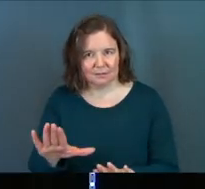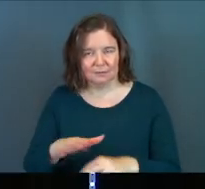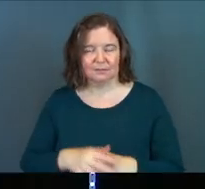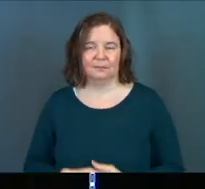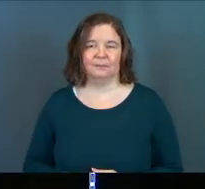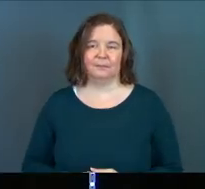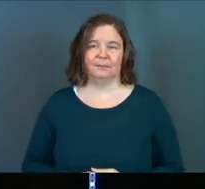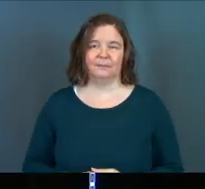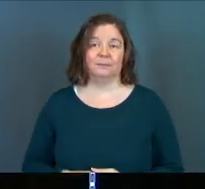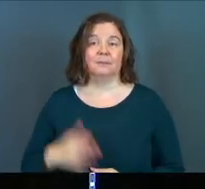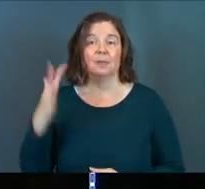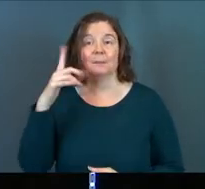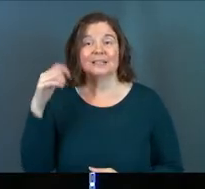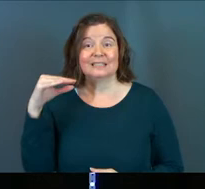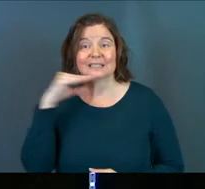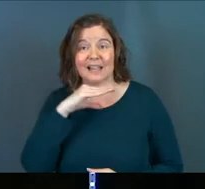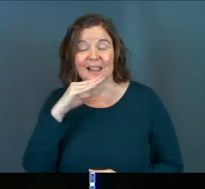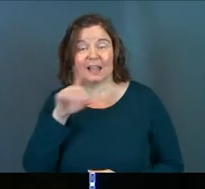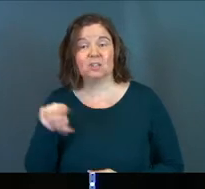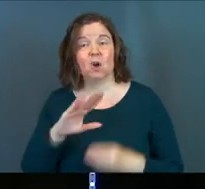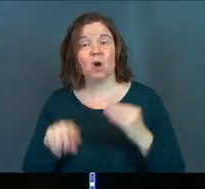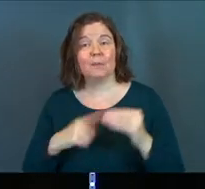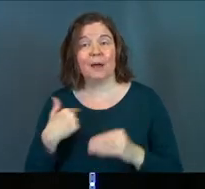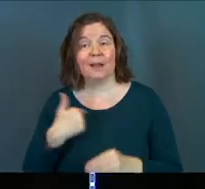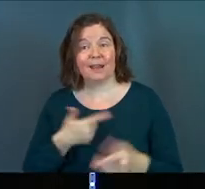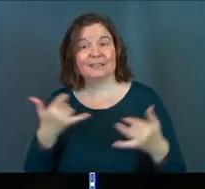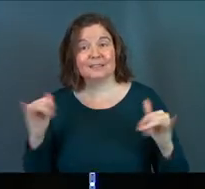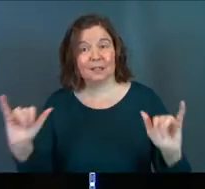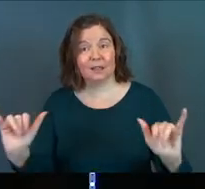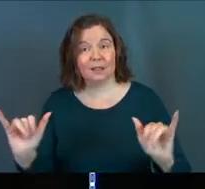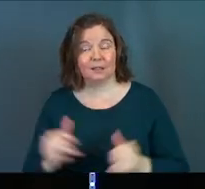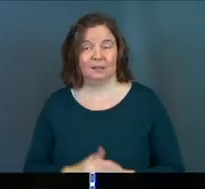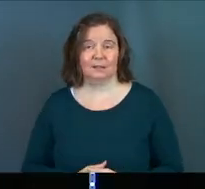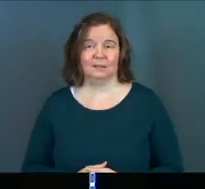because it's a lie and it's all about us still.